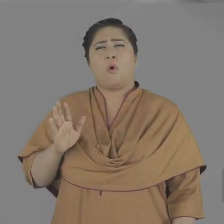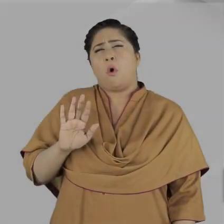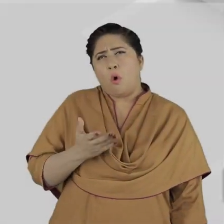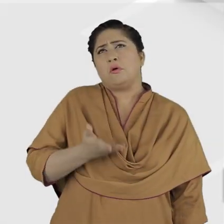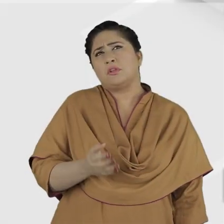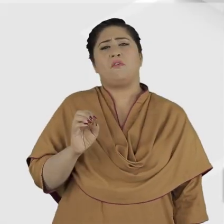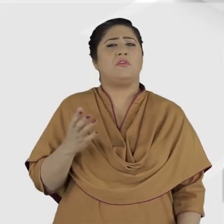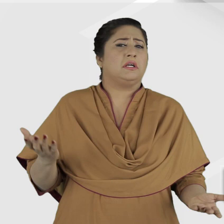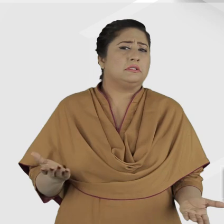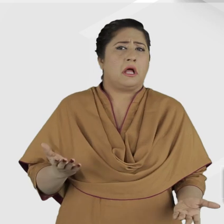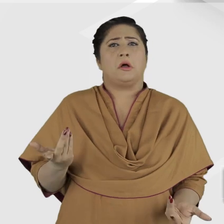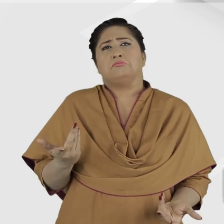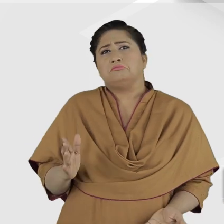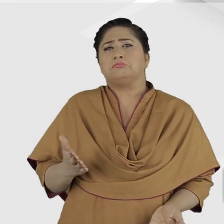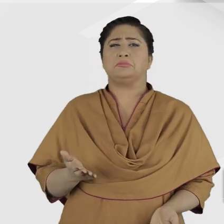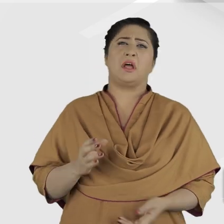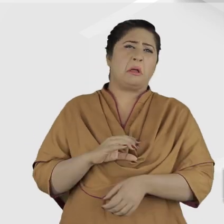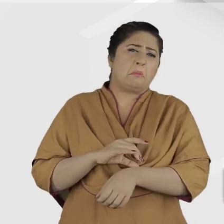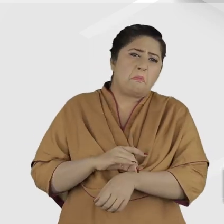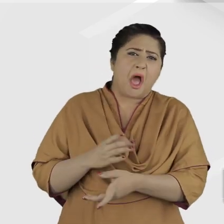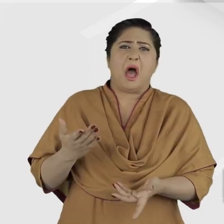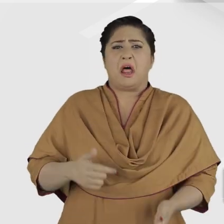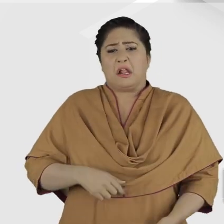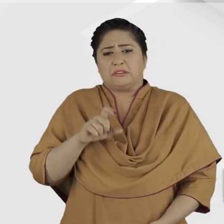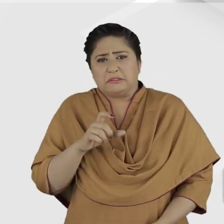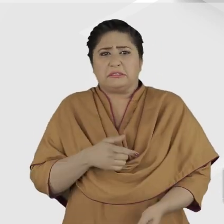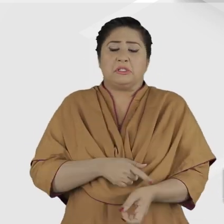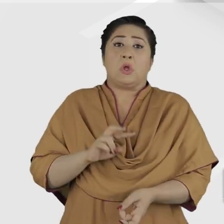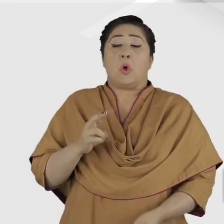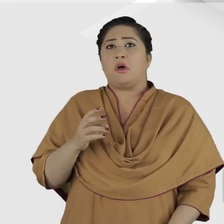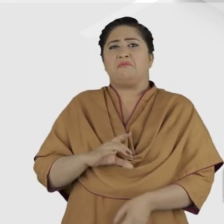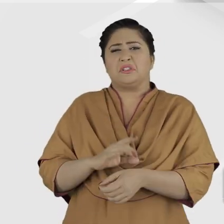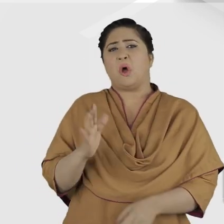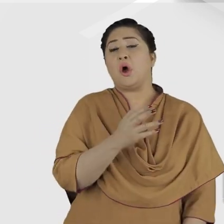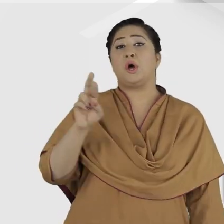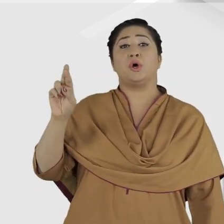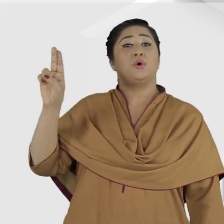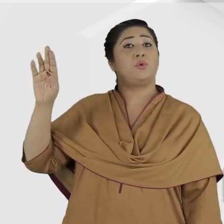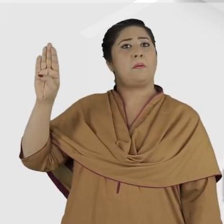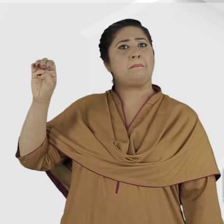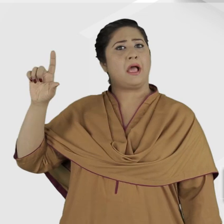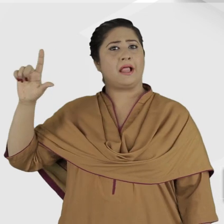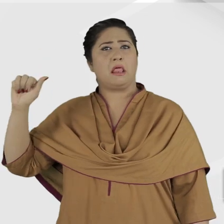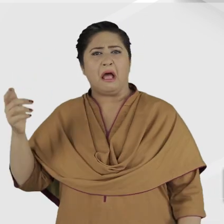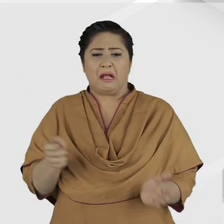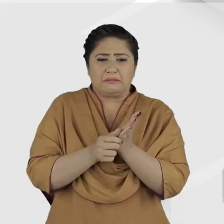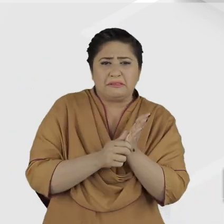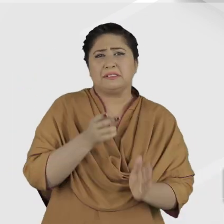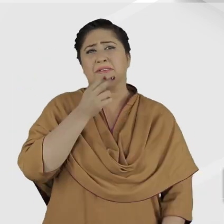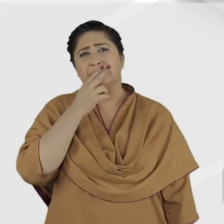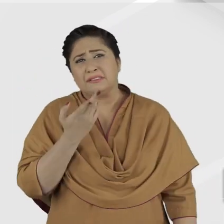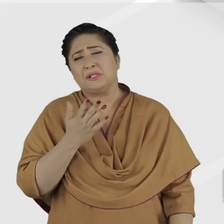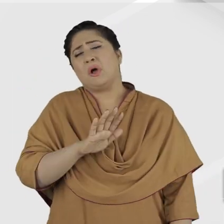It can also be caused by prenatal illnesses or fetal injury due to rubella, maternal